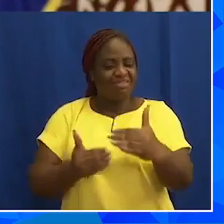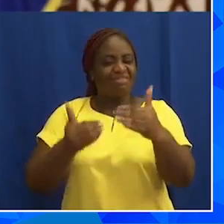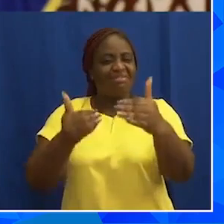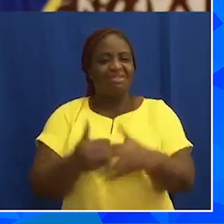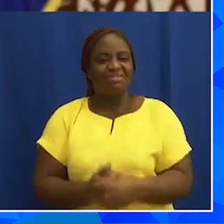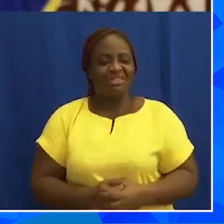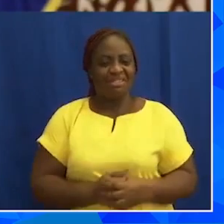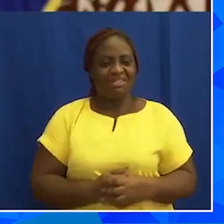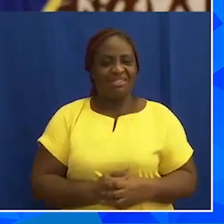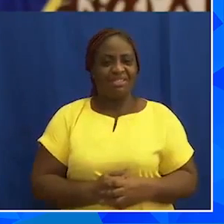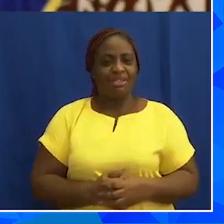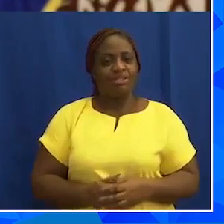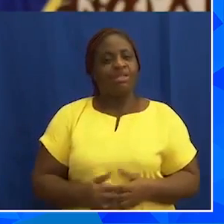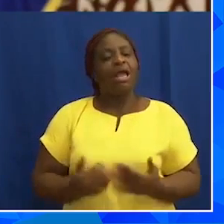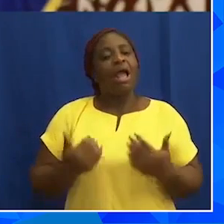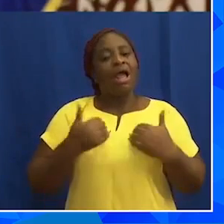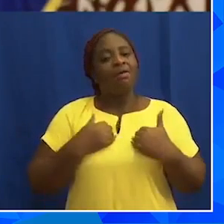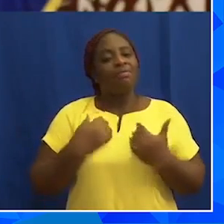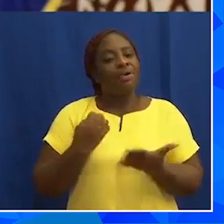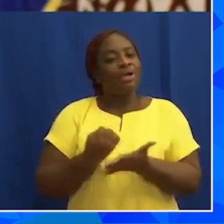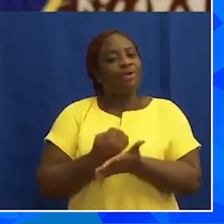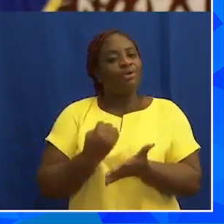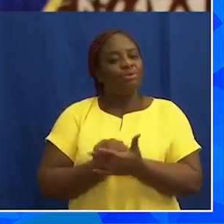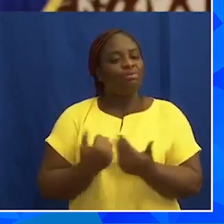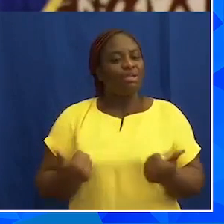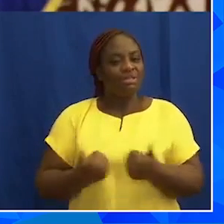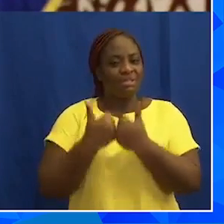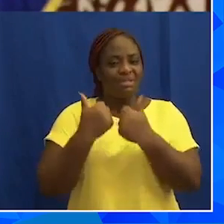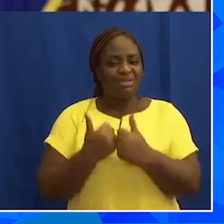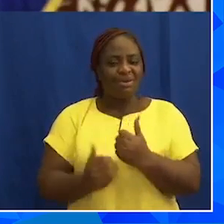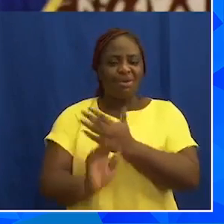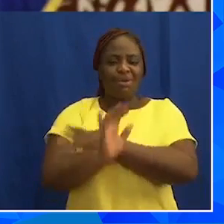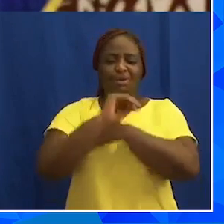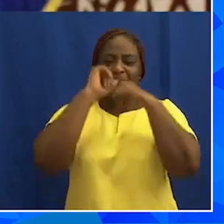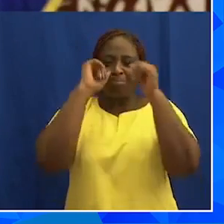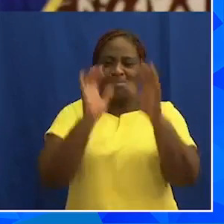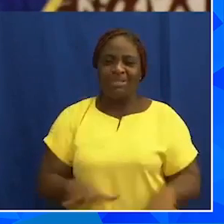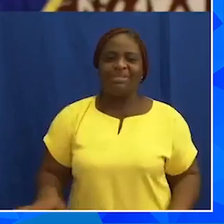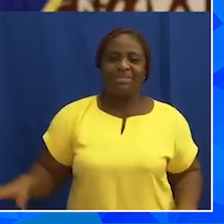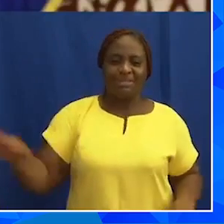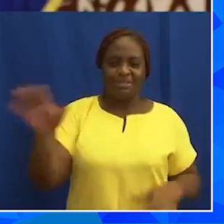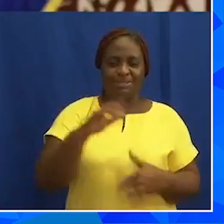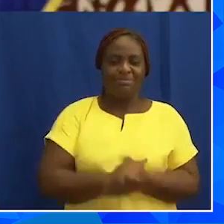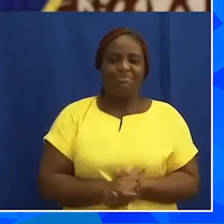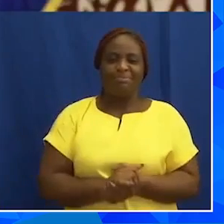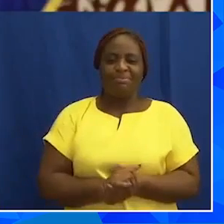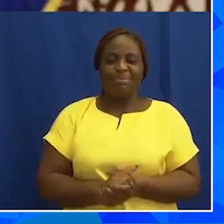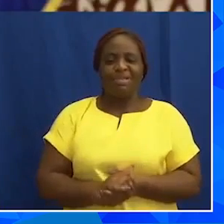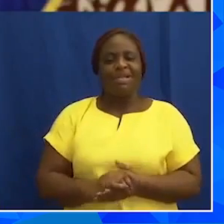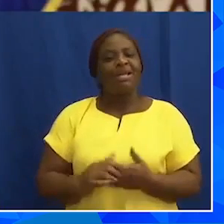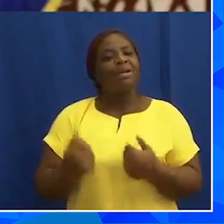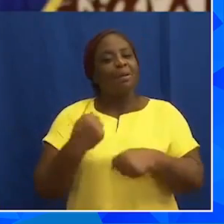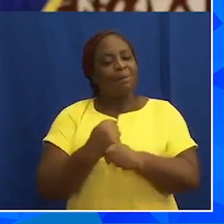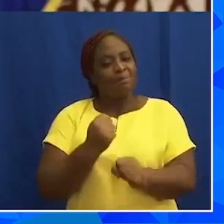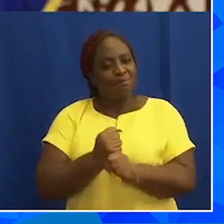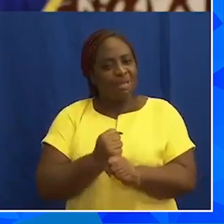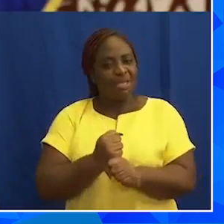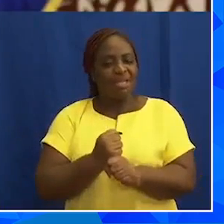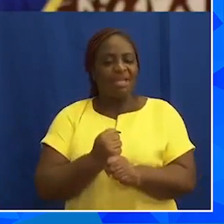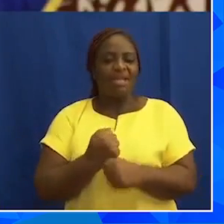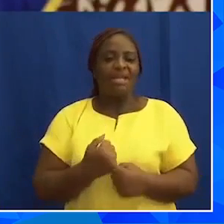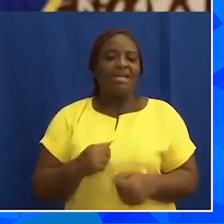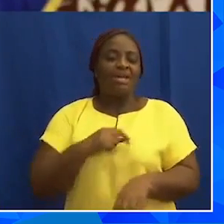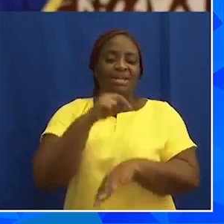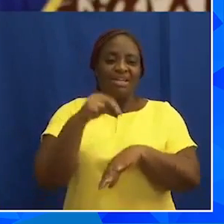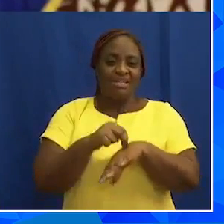and tackle our economic challenges. God bless us all and our homeland Ghana